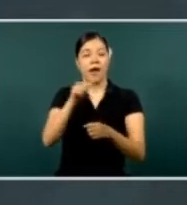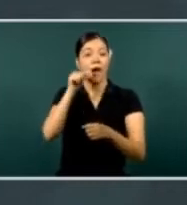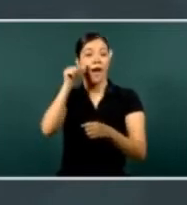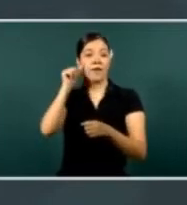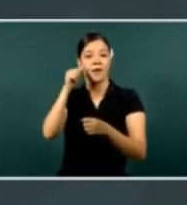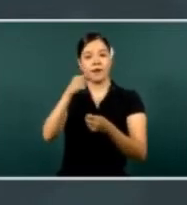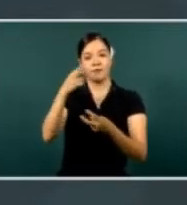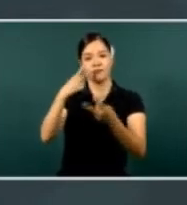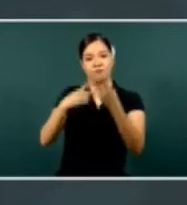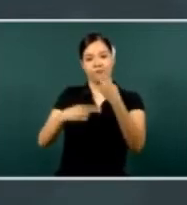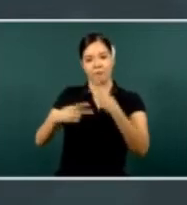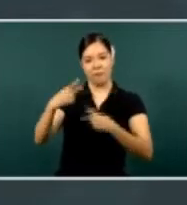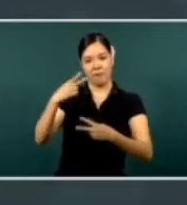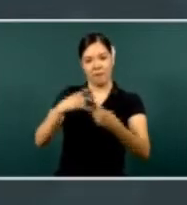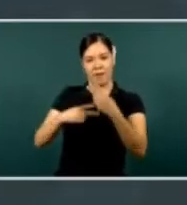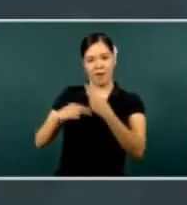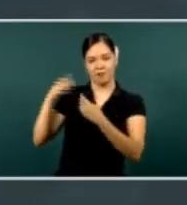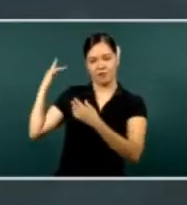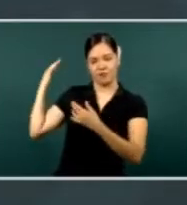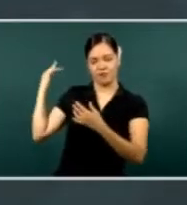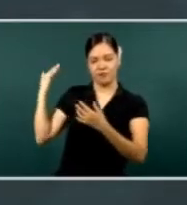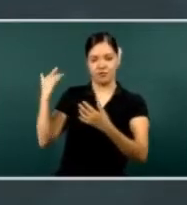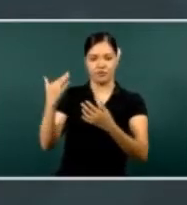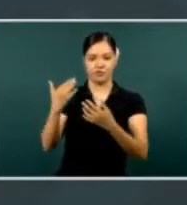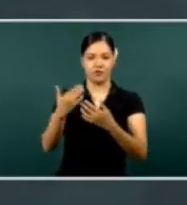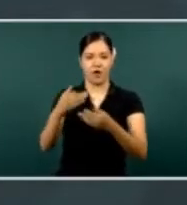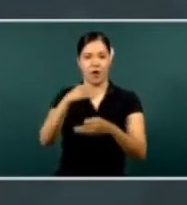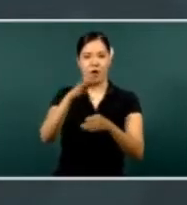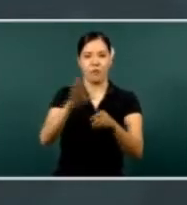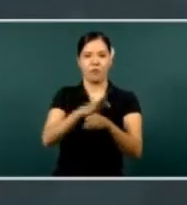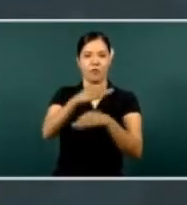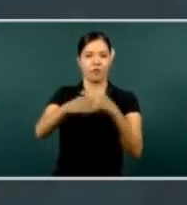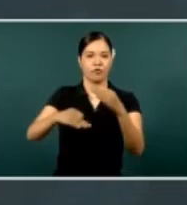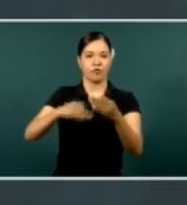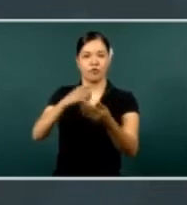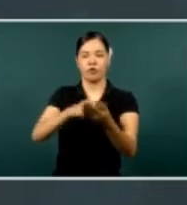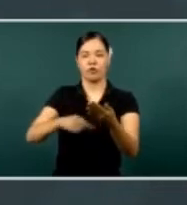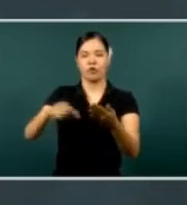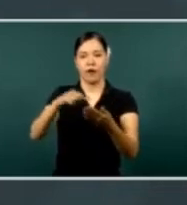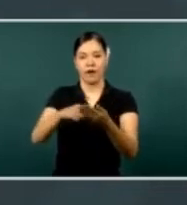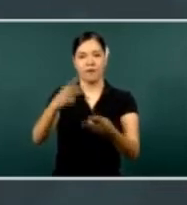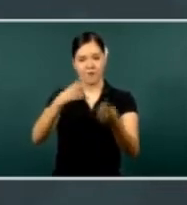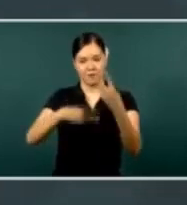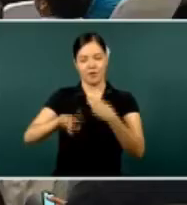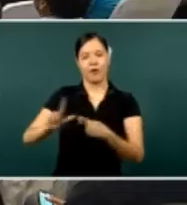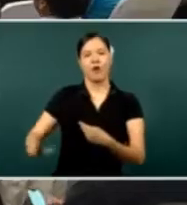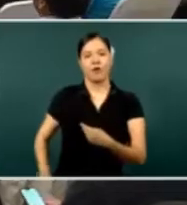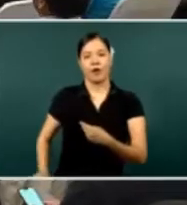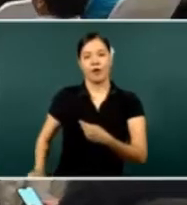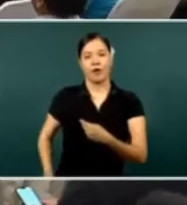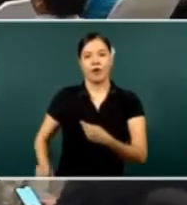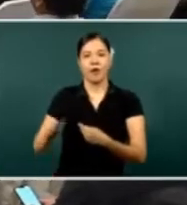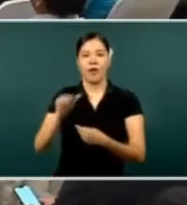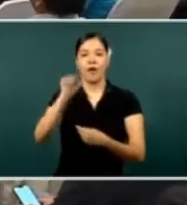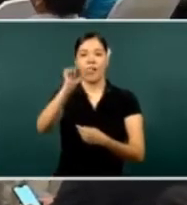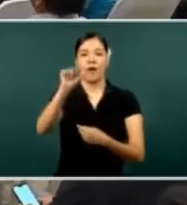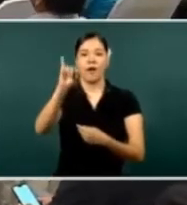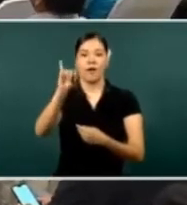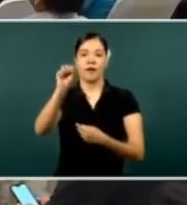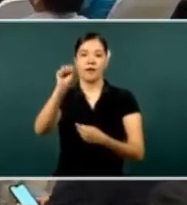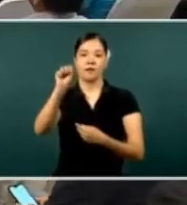And so we've been visiting Durango since yesterday, and Dr. Ceoluses, governor